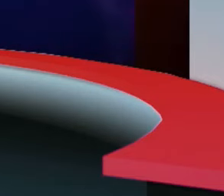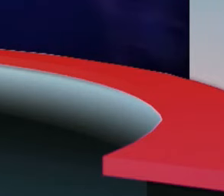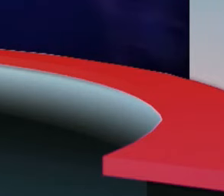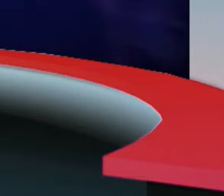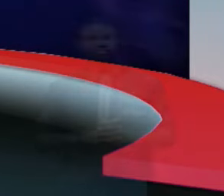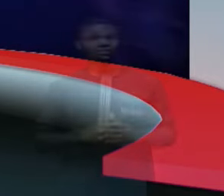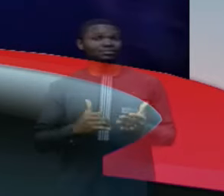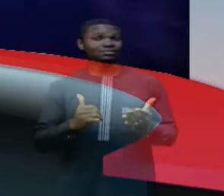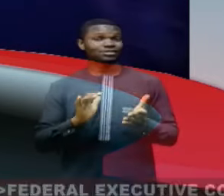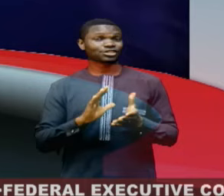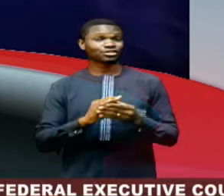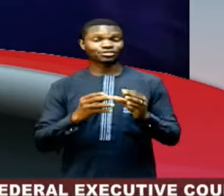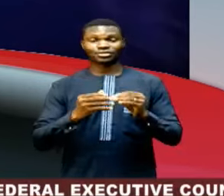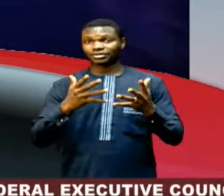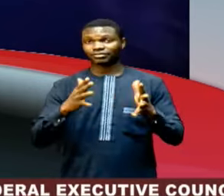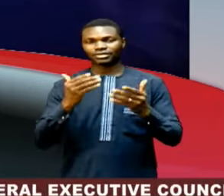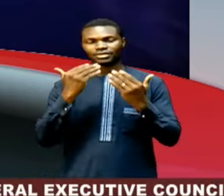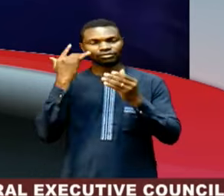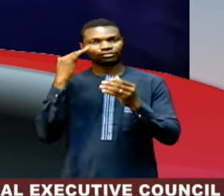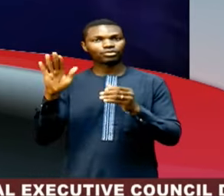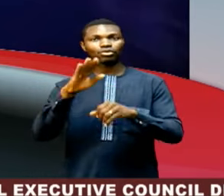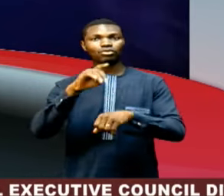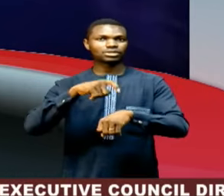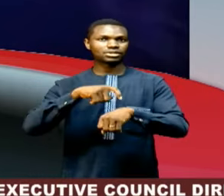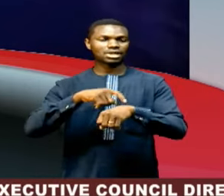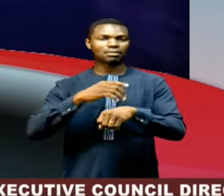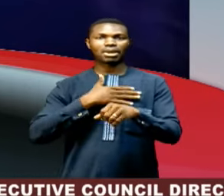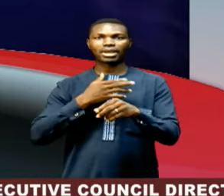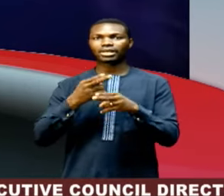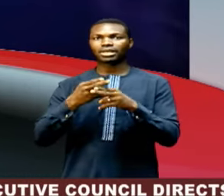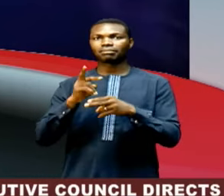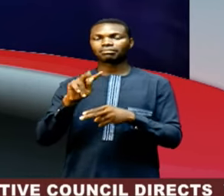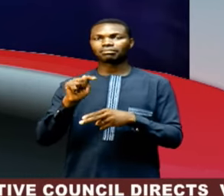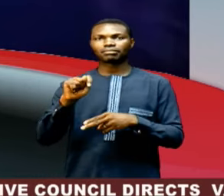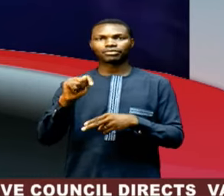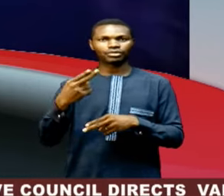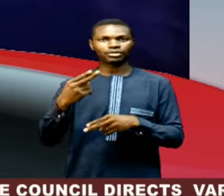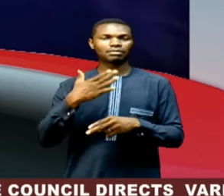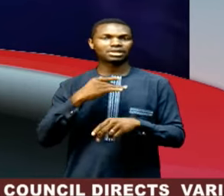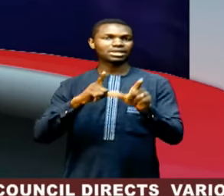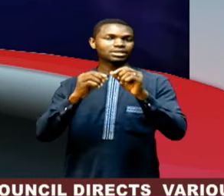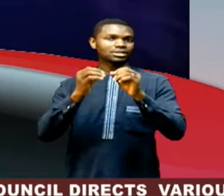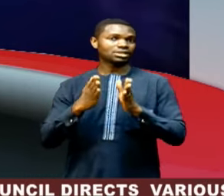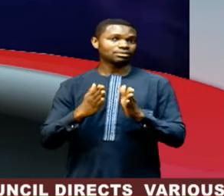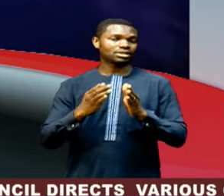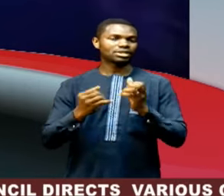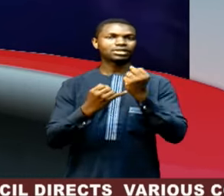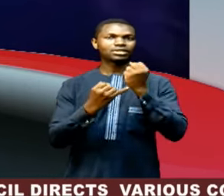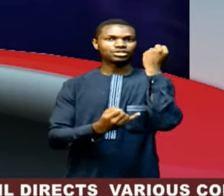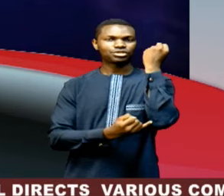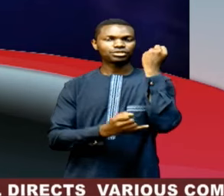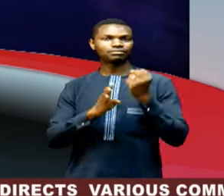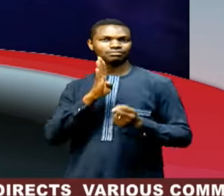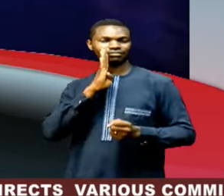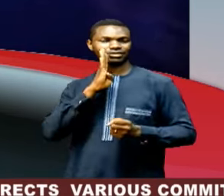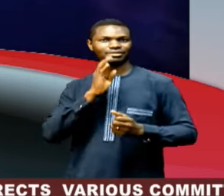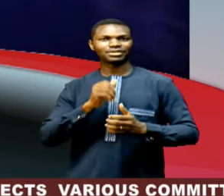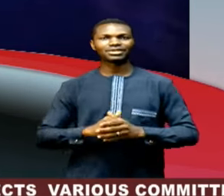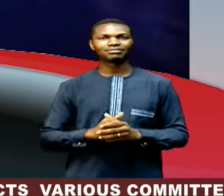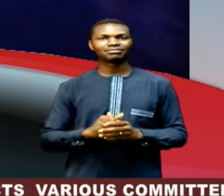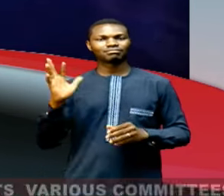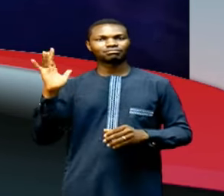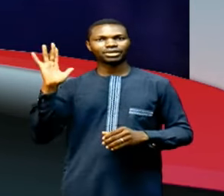And that concludes the news. Thank you for your time. I'm Ruth Aguwele. My sign language interpreter is Bamididi John.